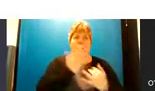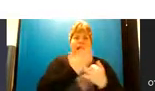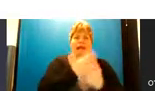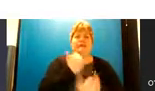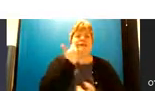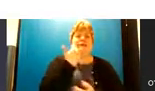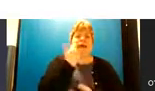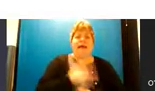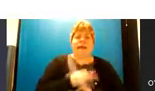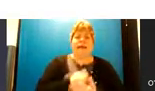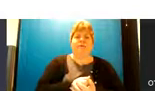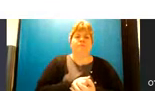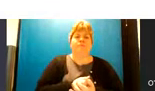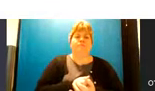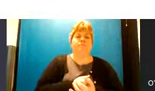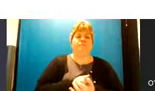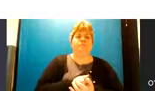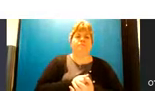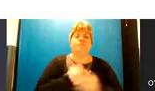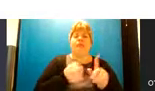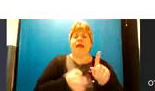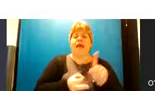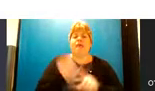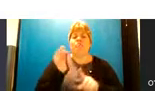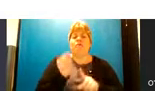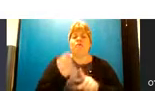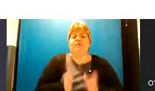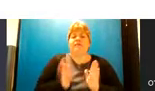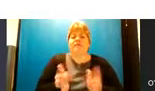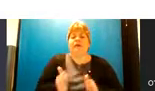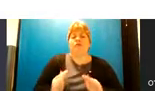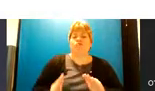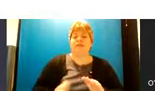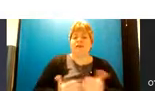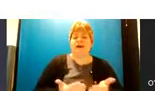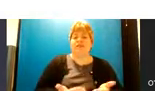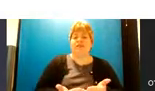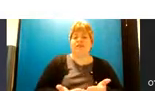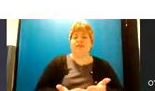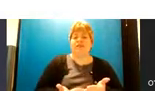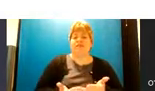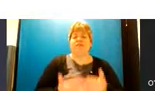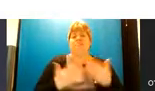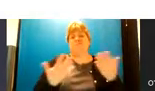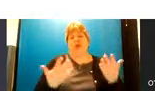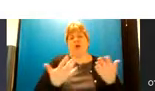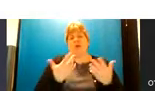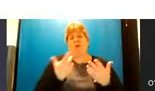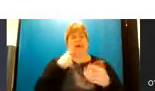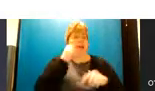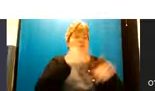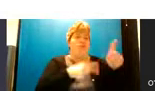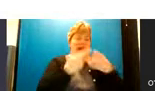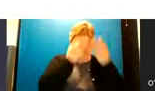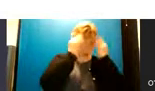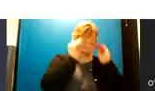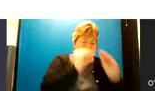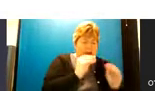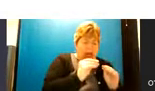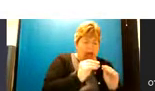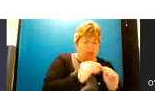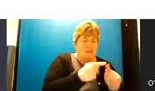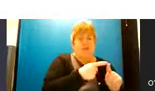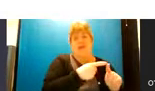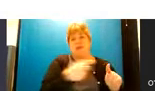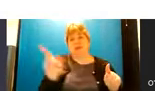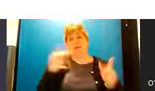basis um improving statutory services um so this can range from education to the